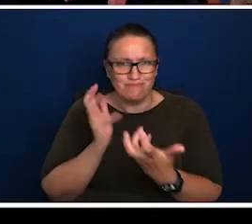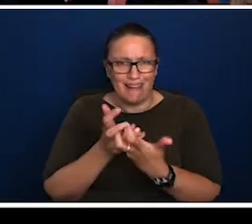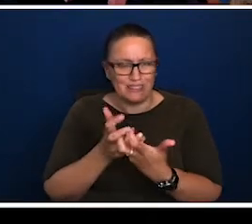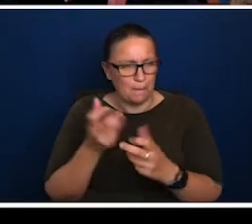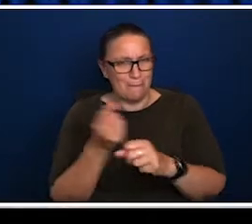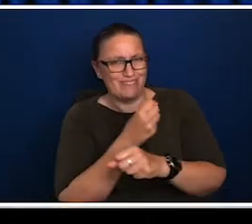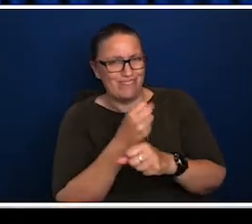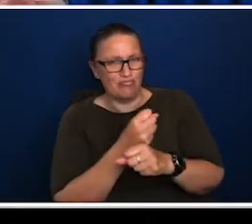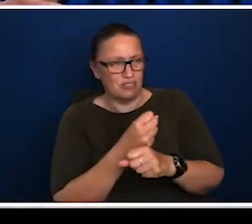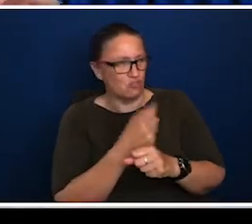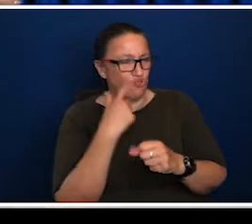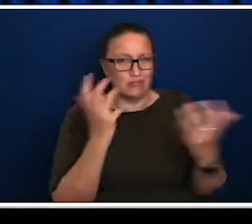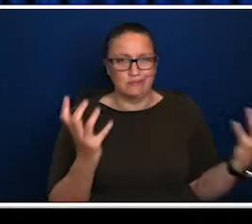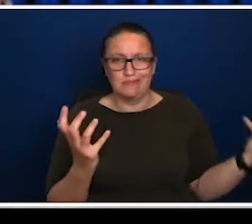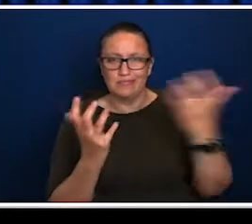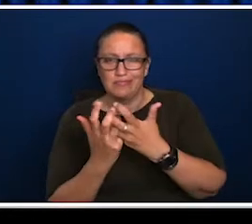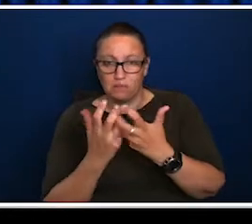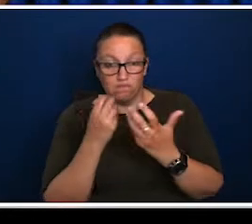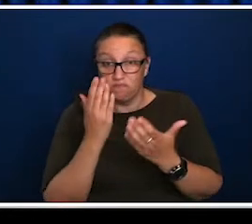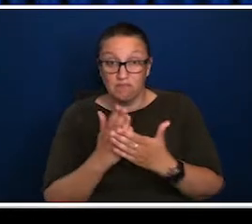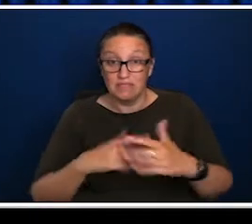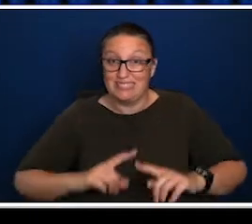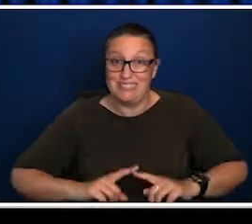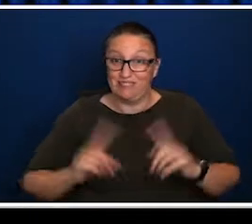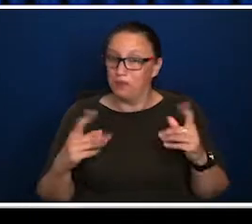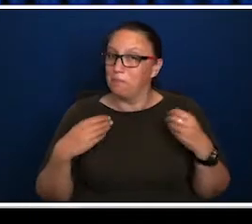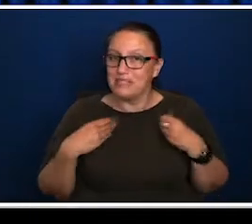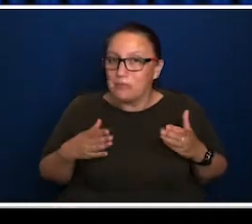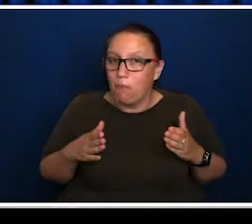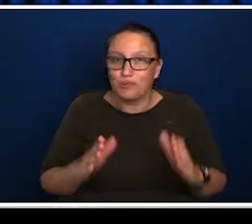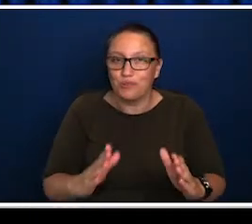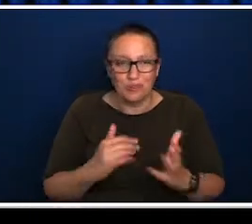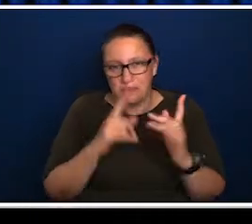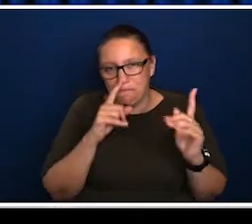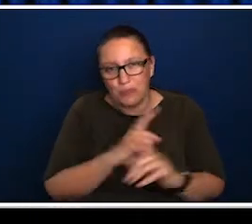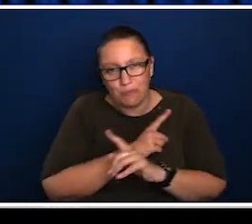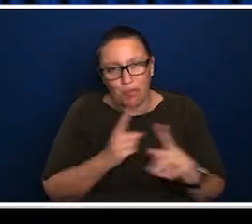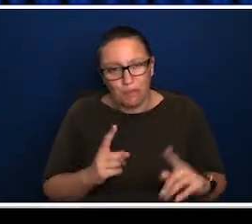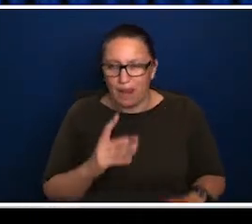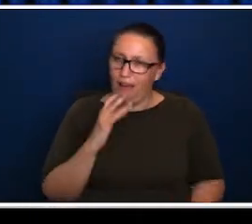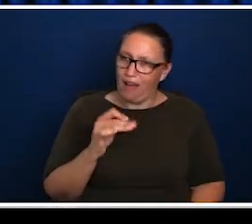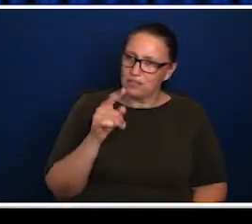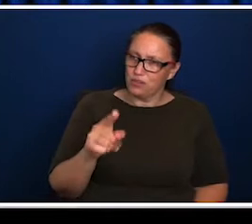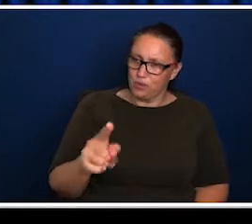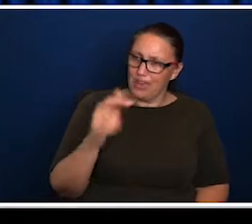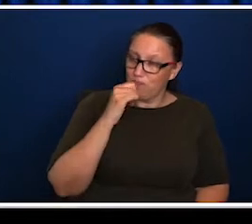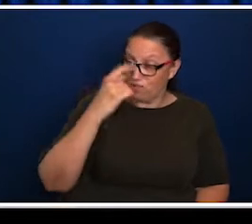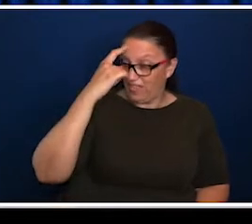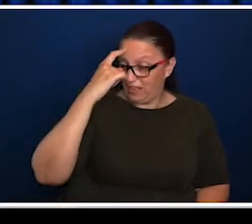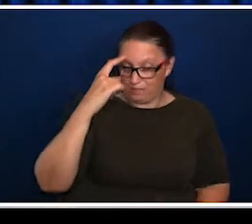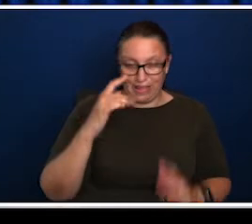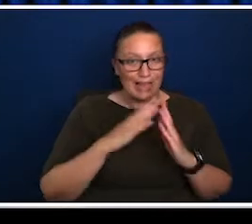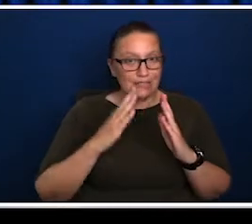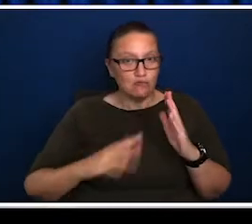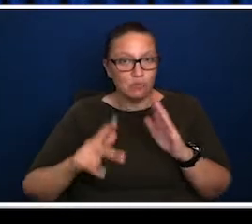that kind of support, um, over to a radically different, uh, business model was, was simply not possible. But do you think there is a